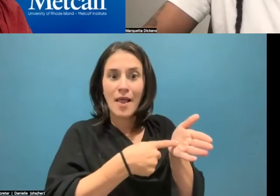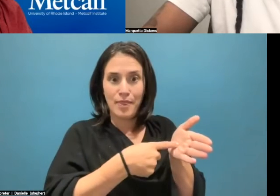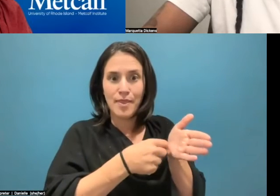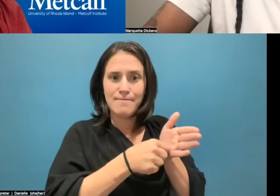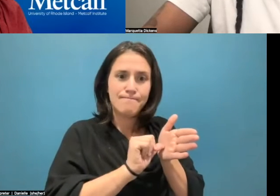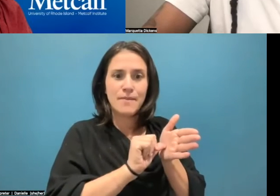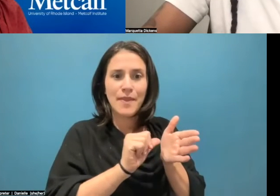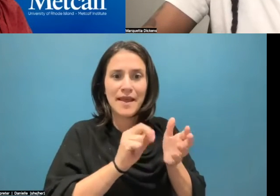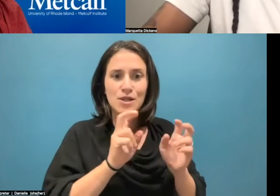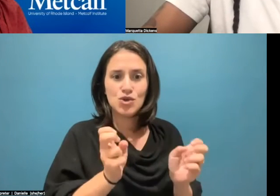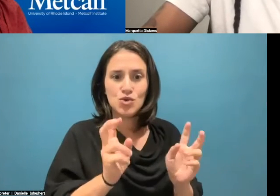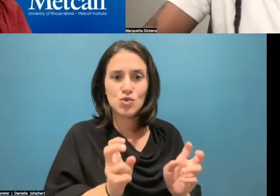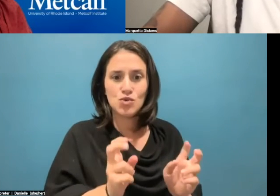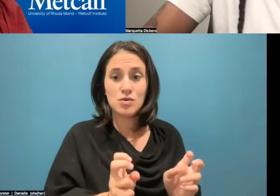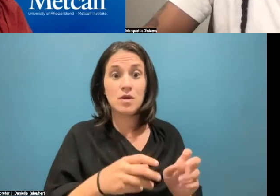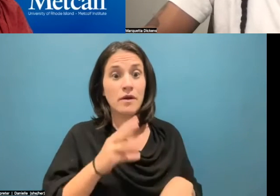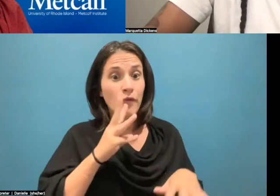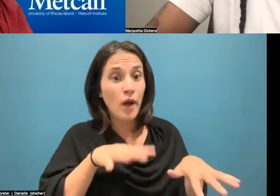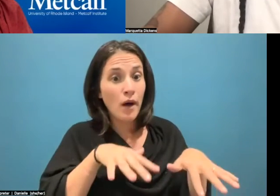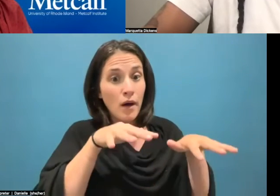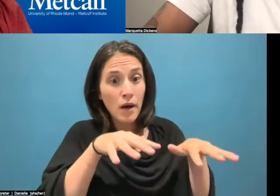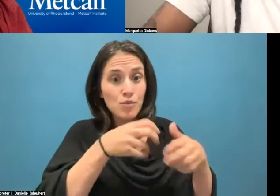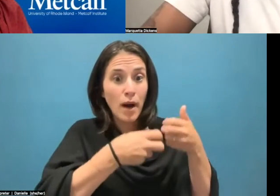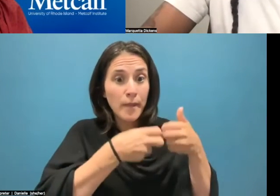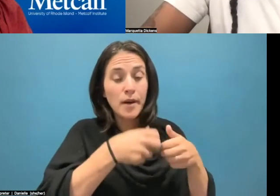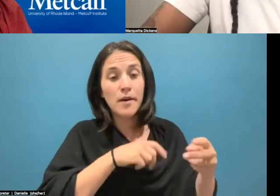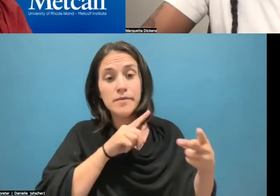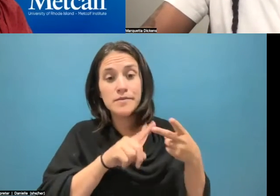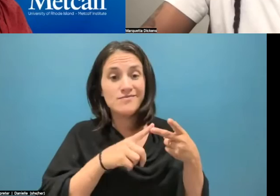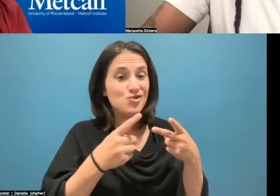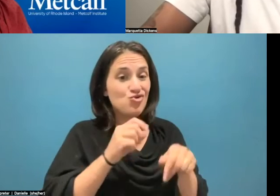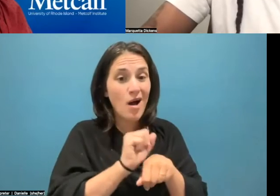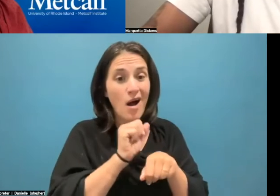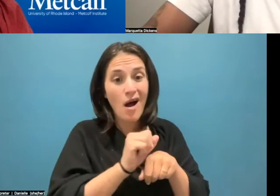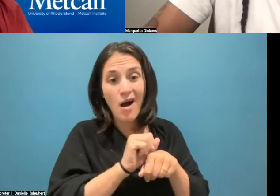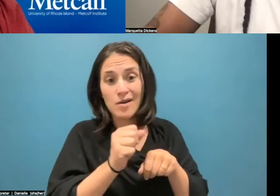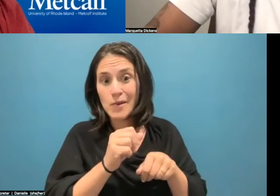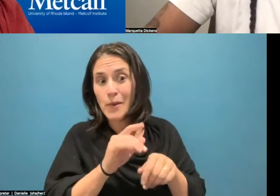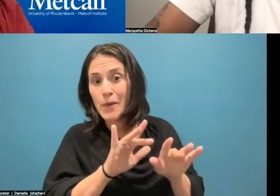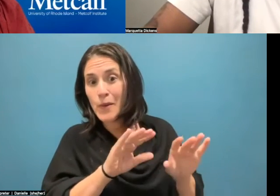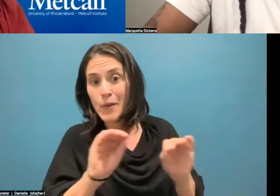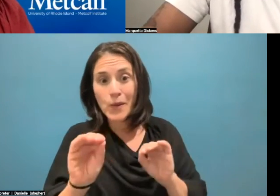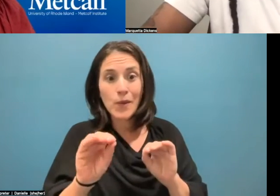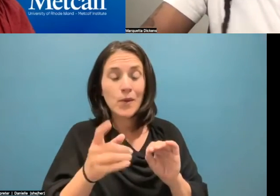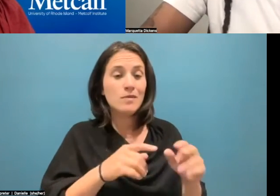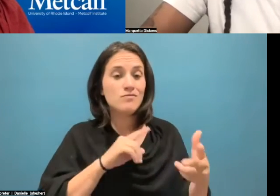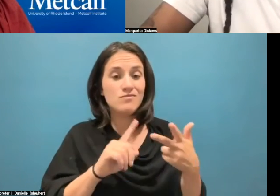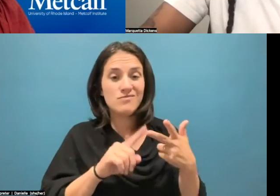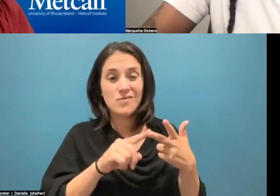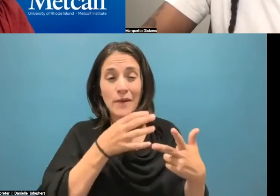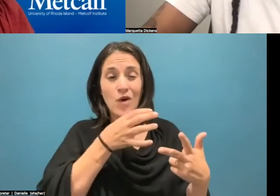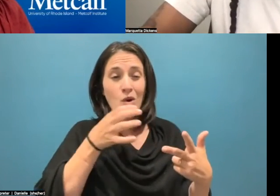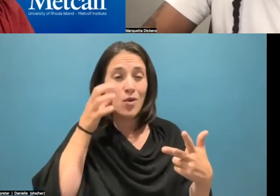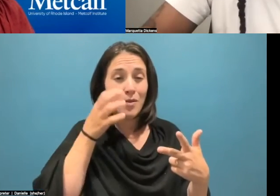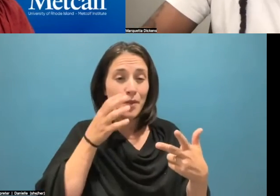highlight the flare-prone area. They highlight the lack of job opportunities and its rural community. So it sounds